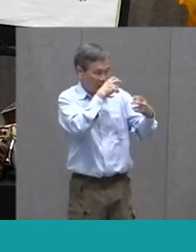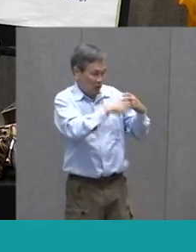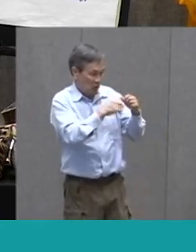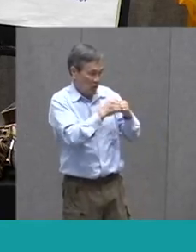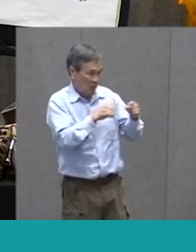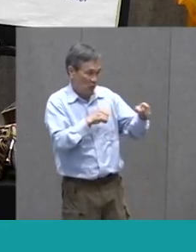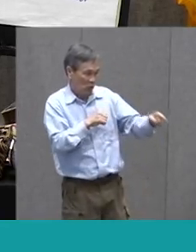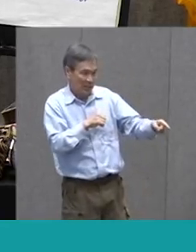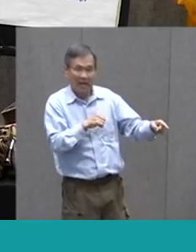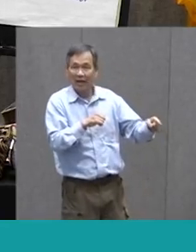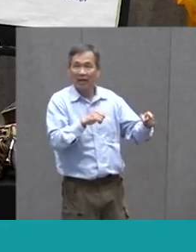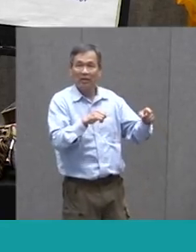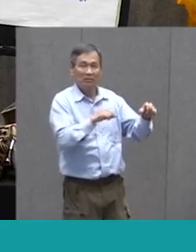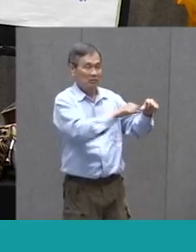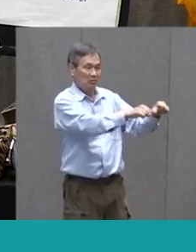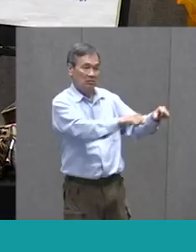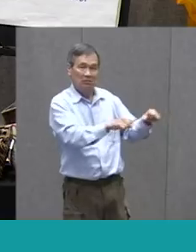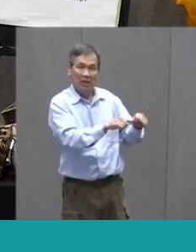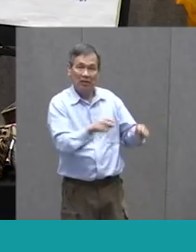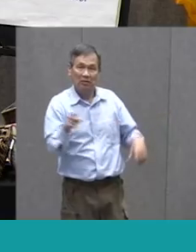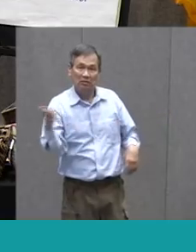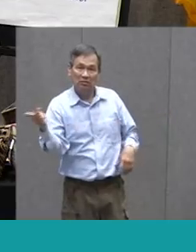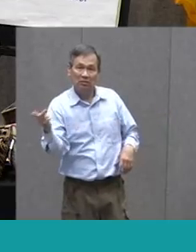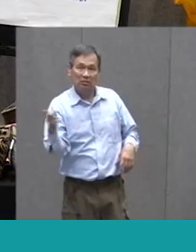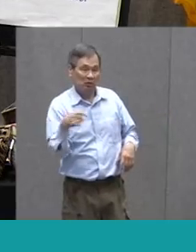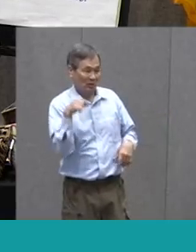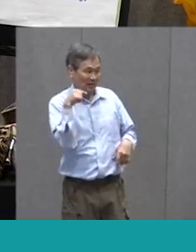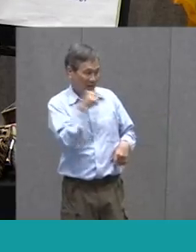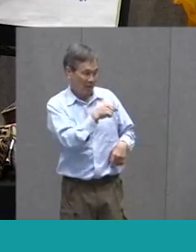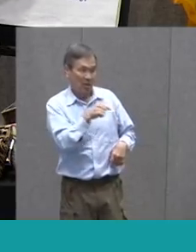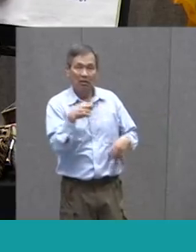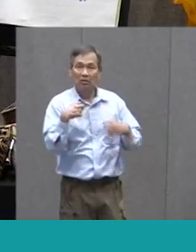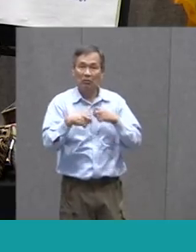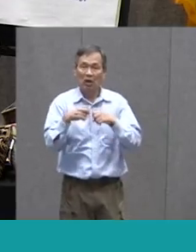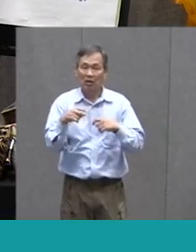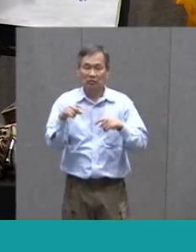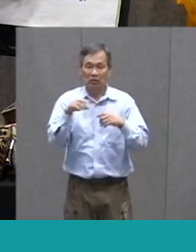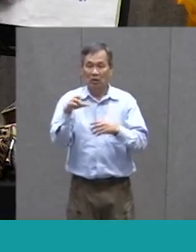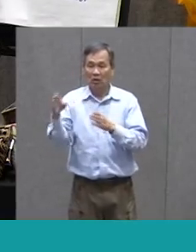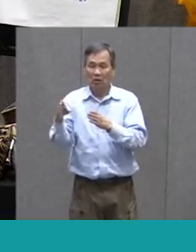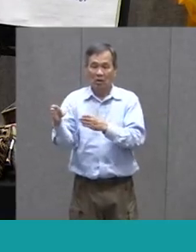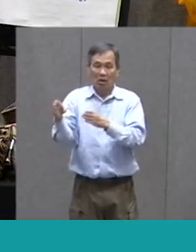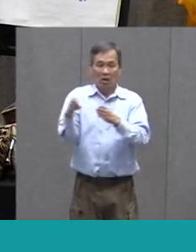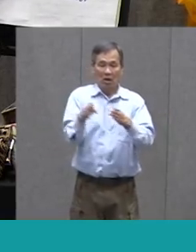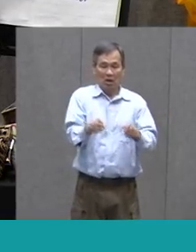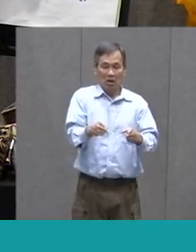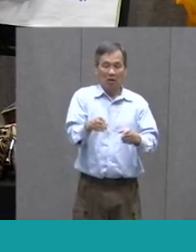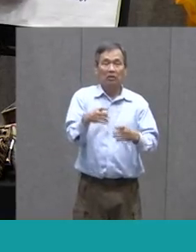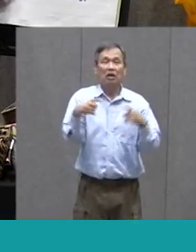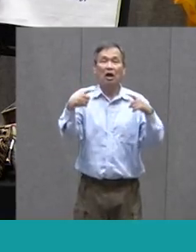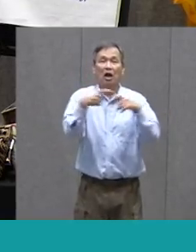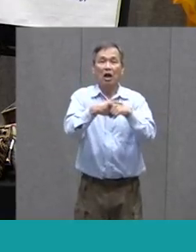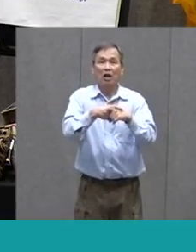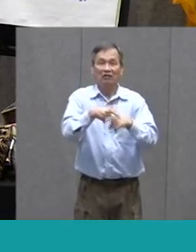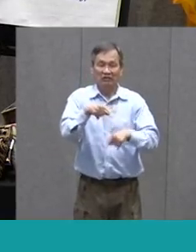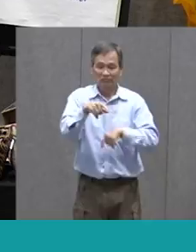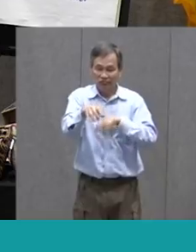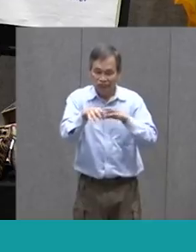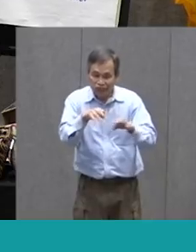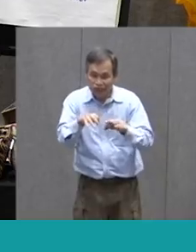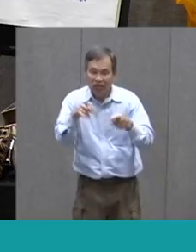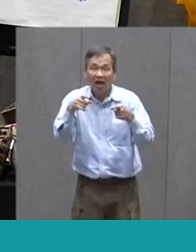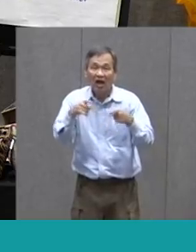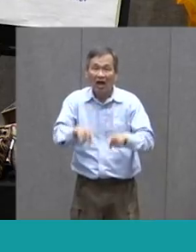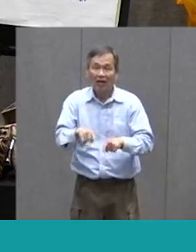An Attack On Rebel Base So We Want To Make Sure That In The Middle We Are Talking A Bit About That Conflict And What's Going To